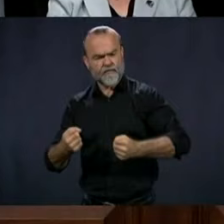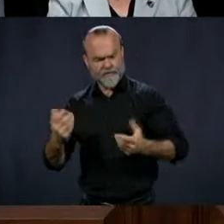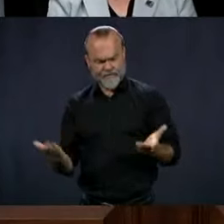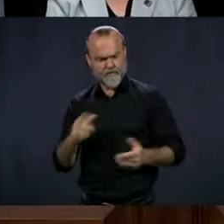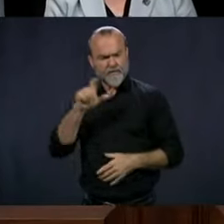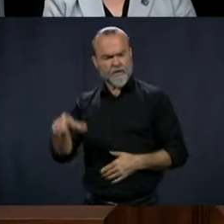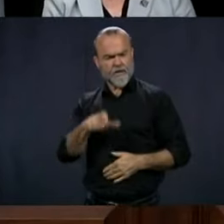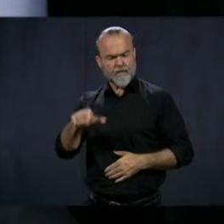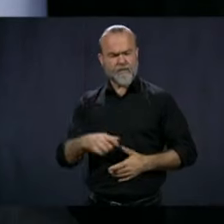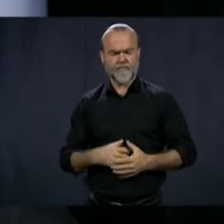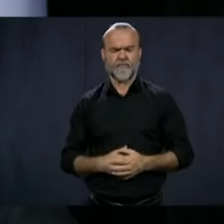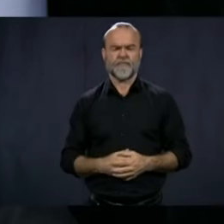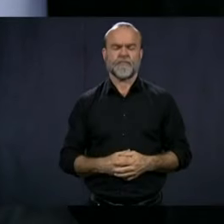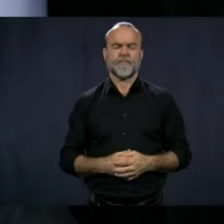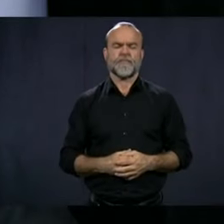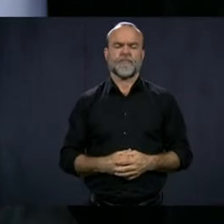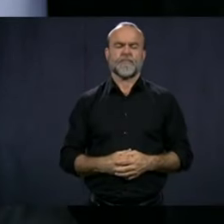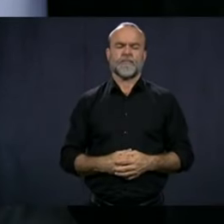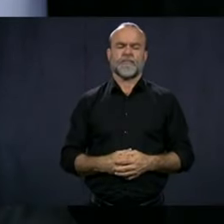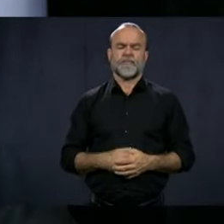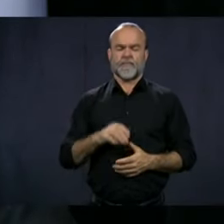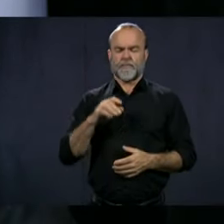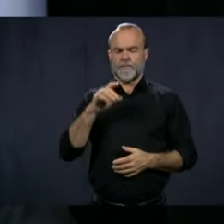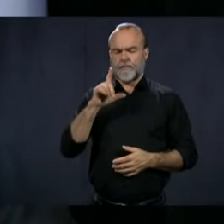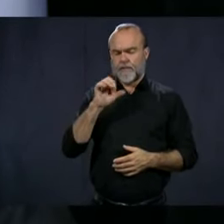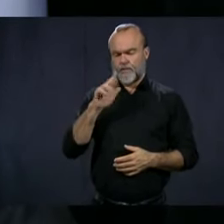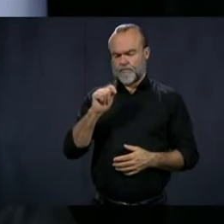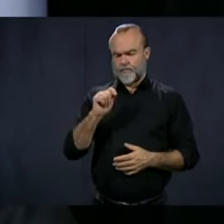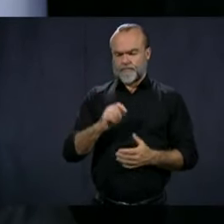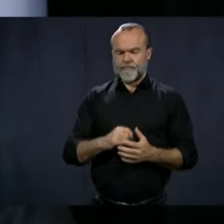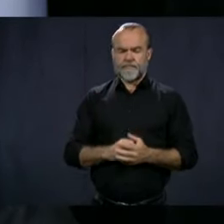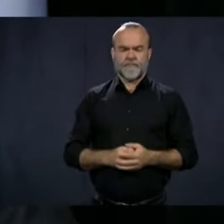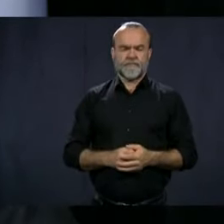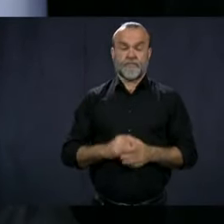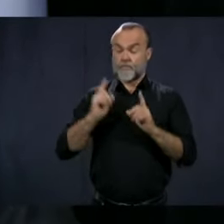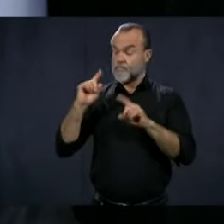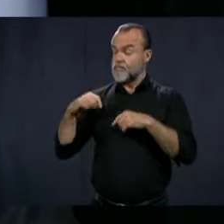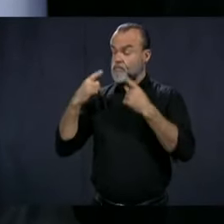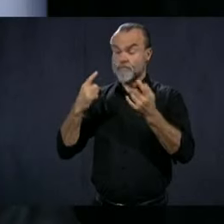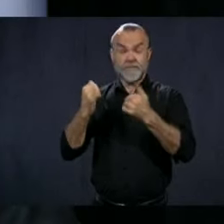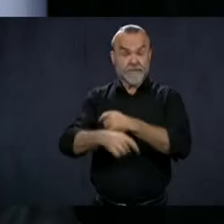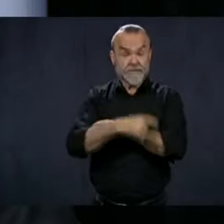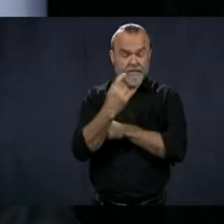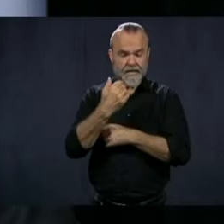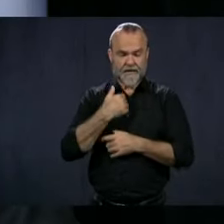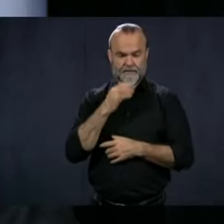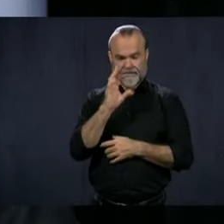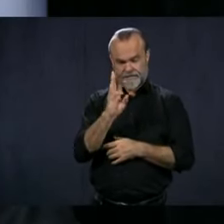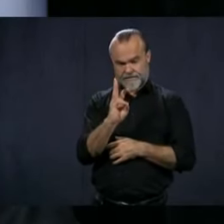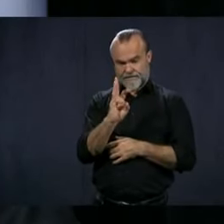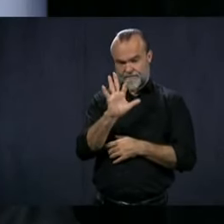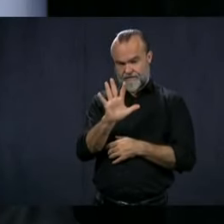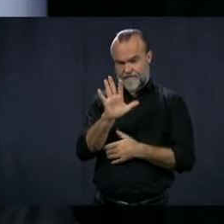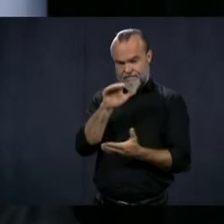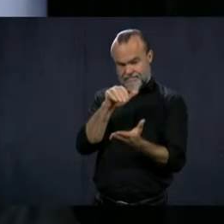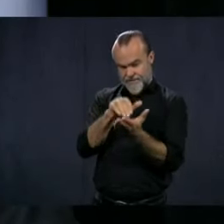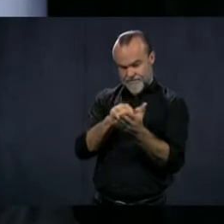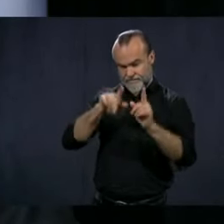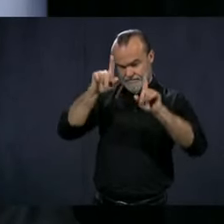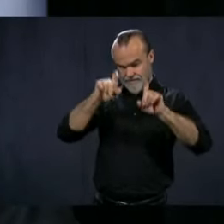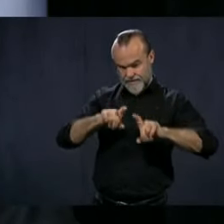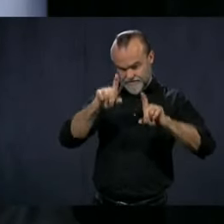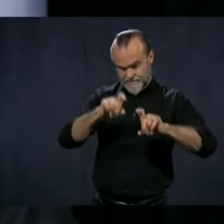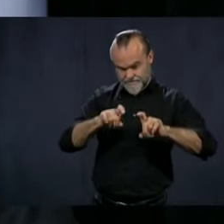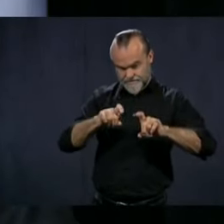First, I want to repeat that so far today, Quebec did 65,000 tests